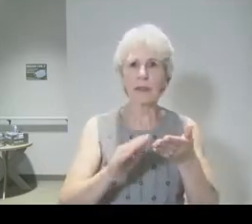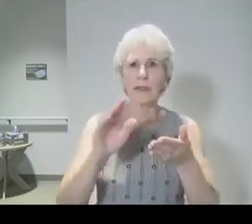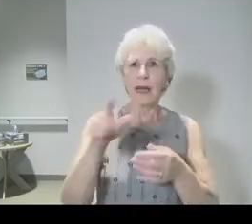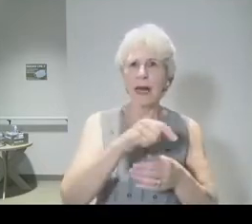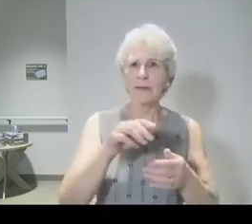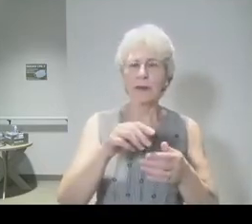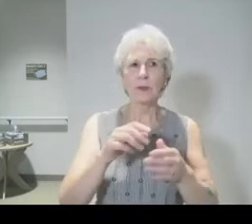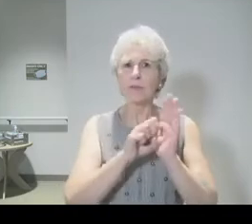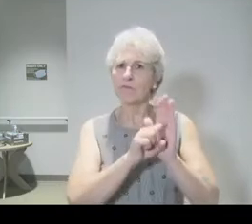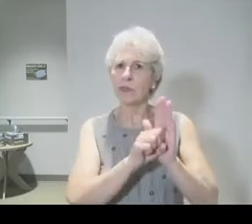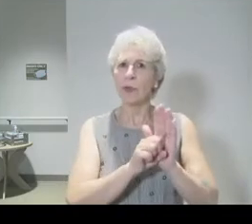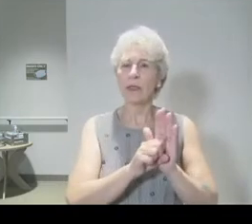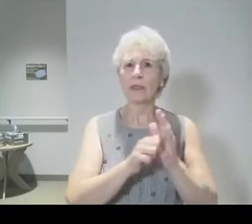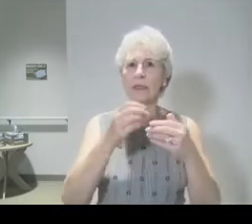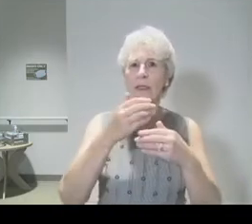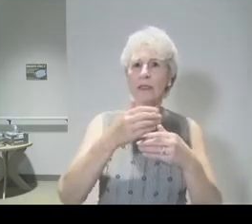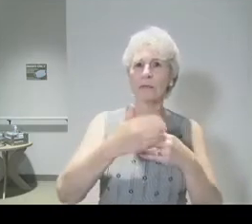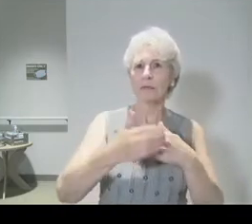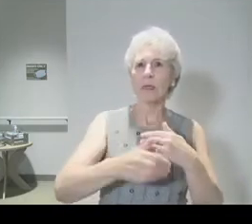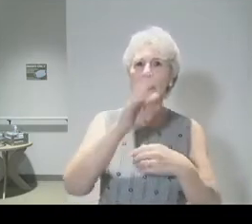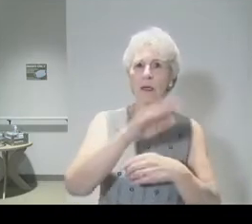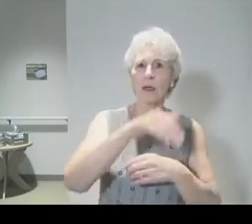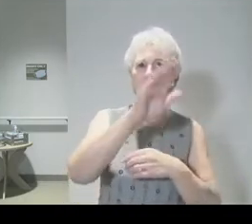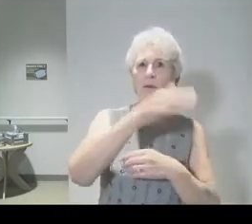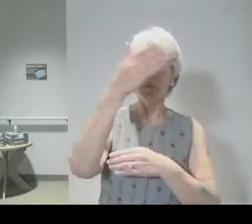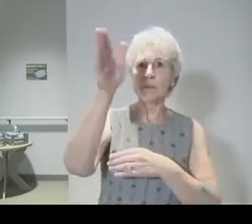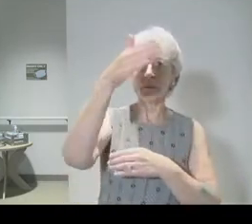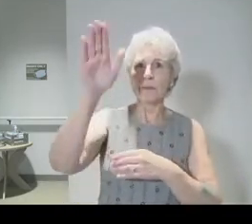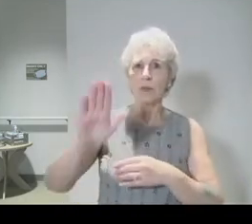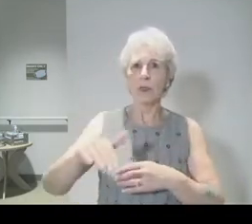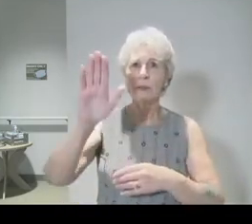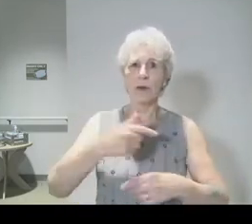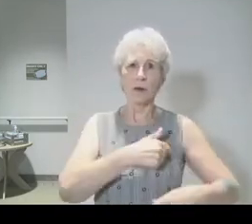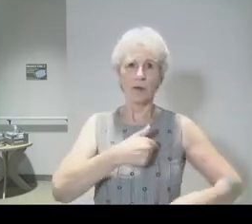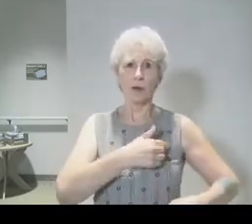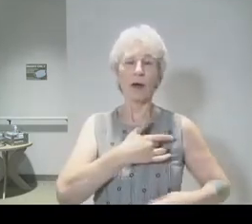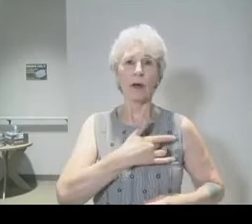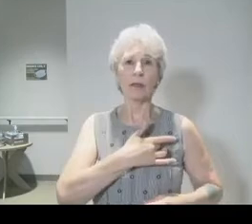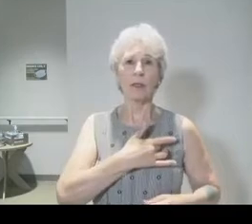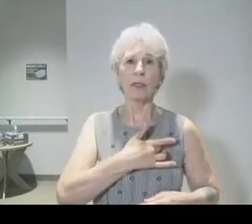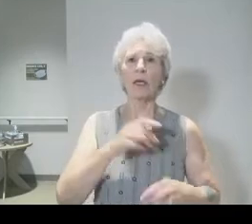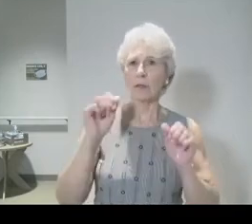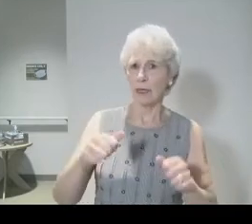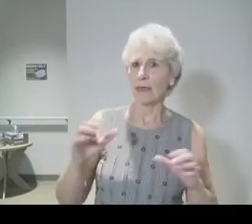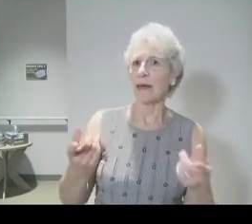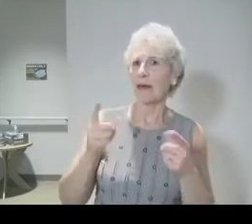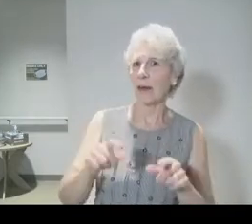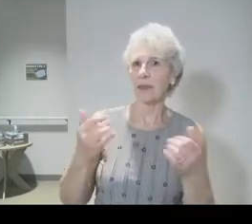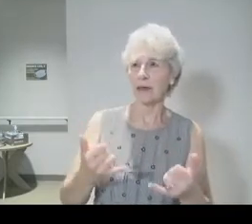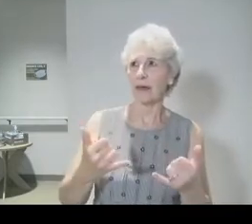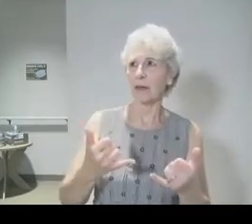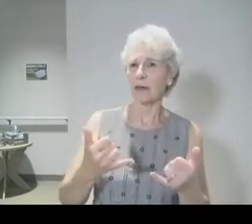the post and lintels of your heart? You can do it right now if you call out to him. Tell God you